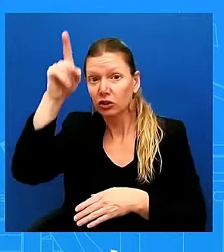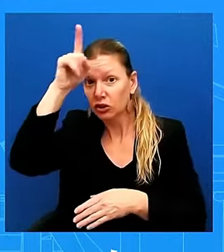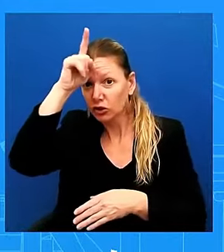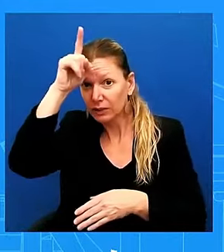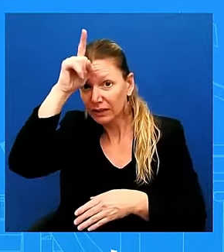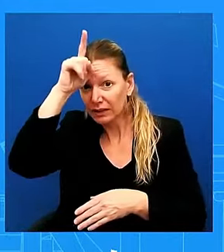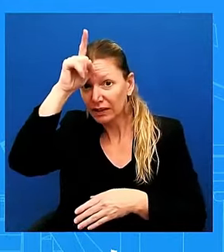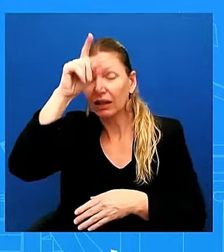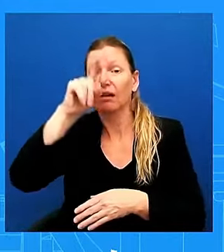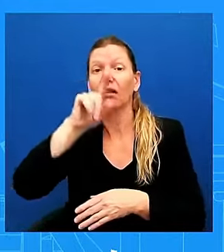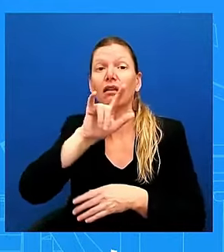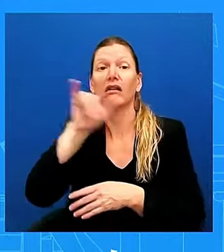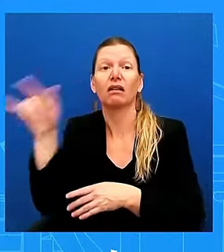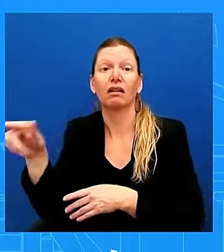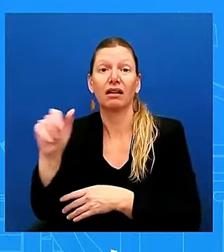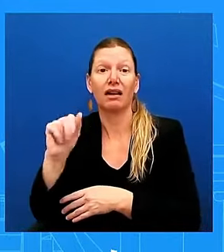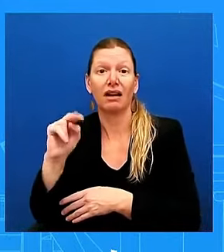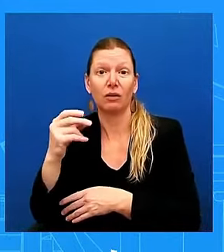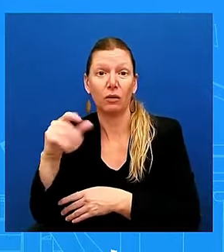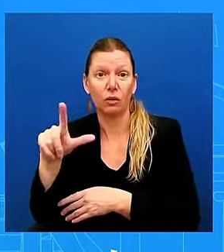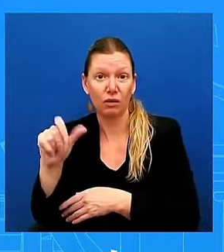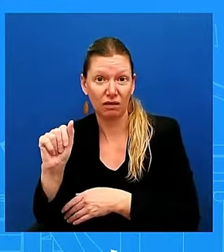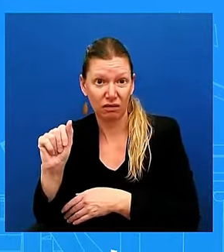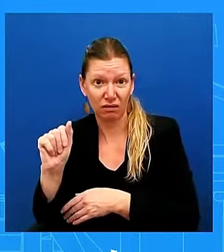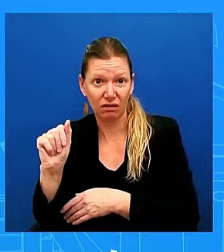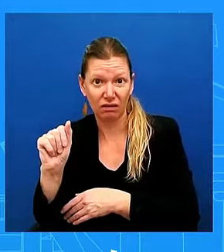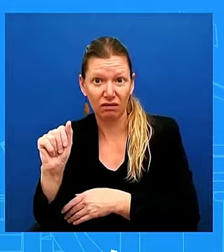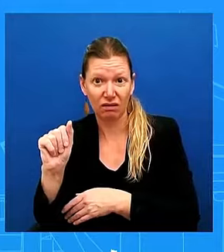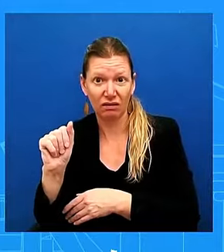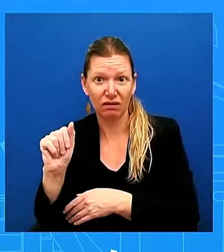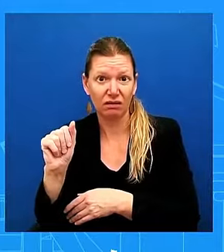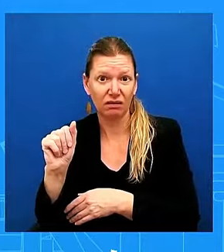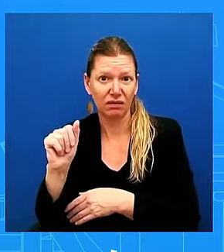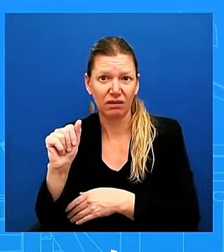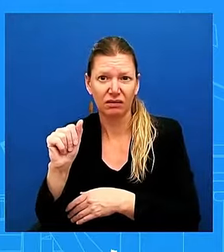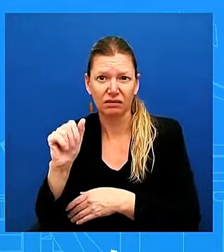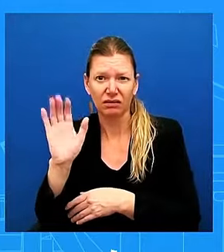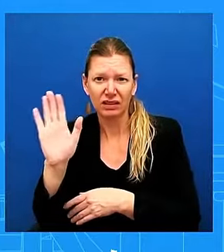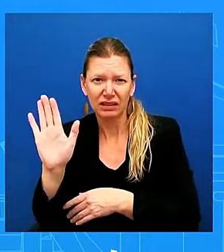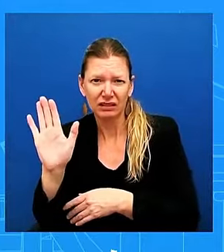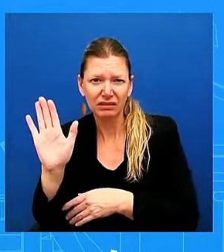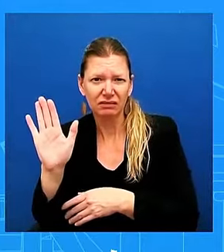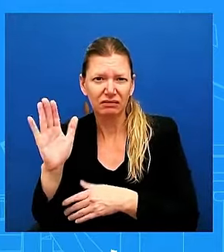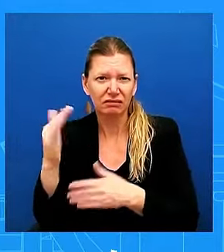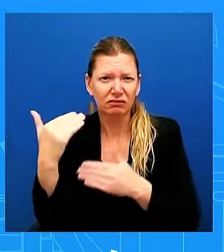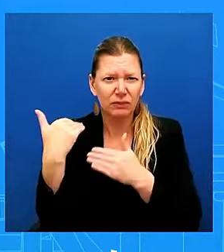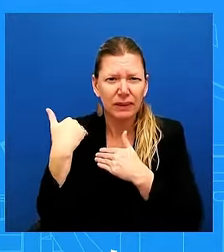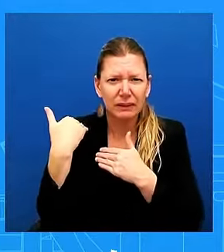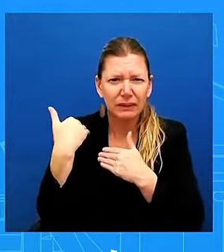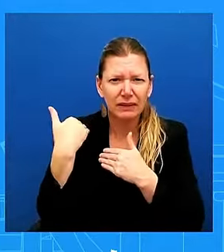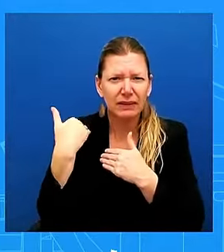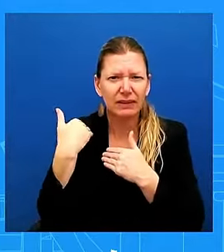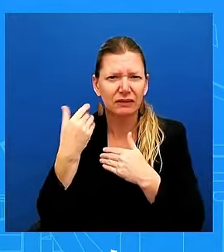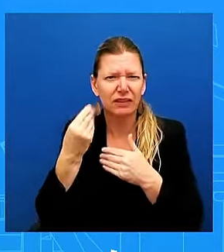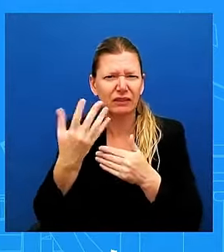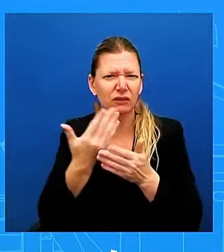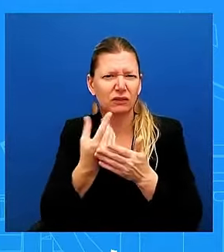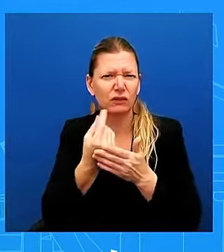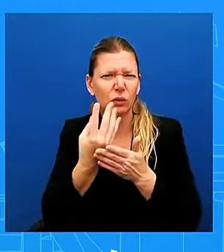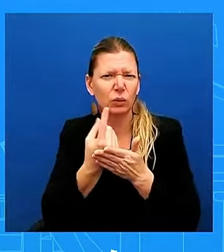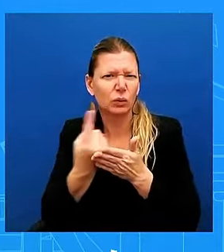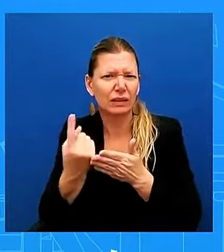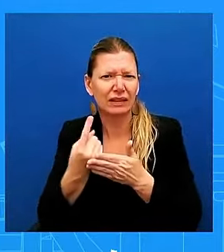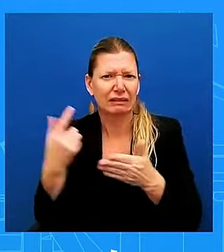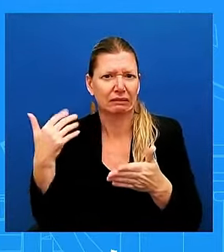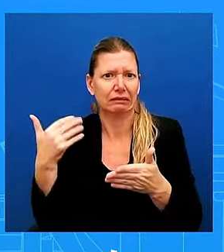in the next few weeks as we get closer to the election? What does, what's he trying to achieve and how's he thinking about